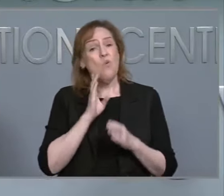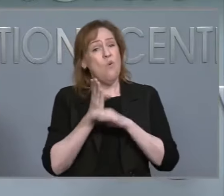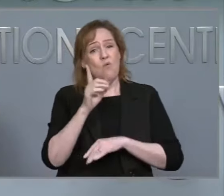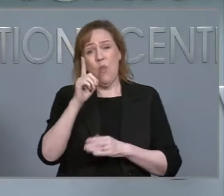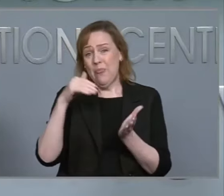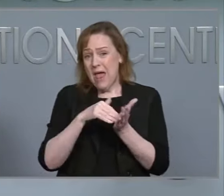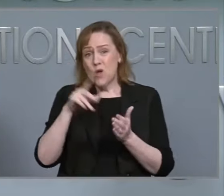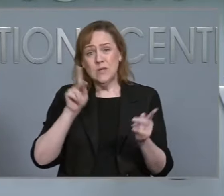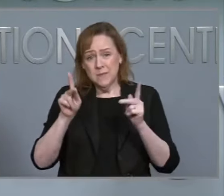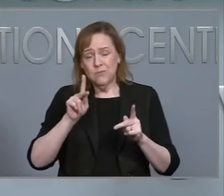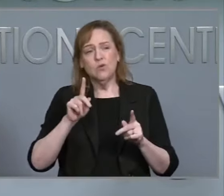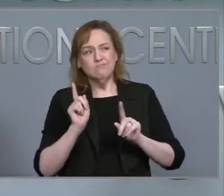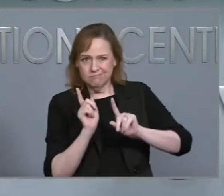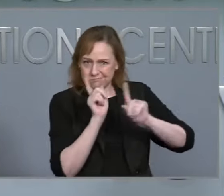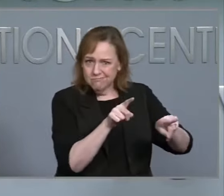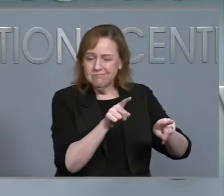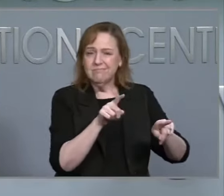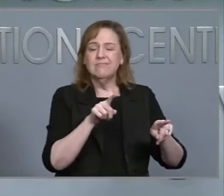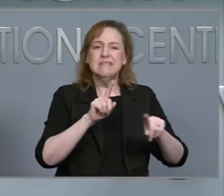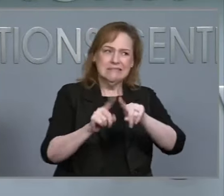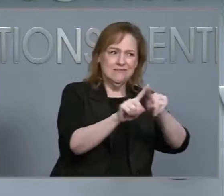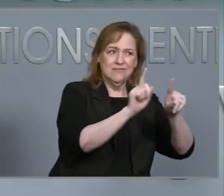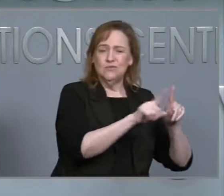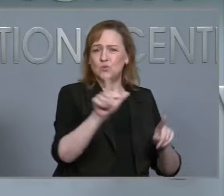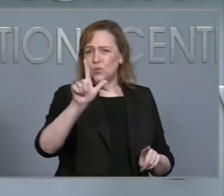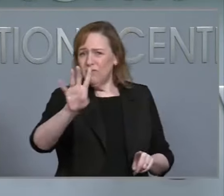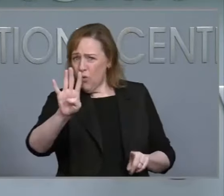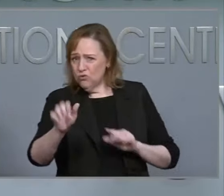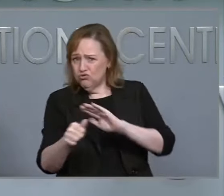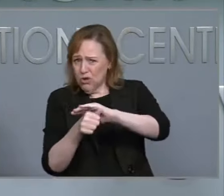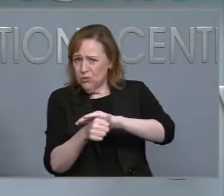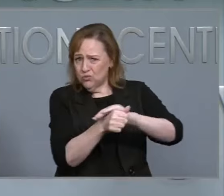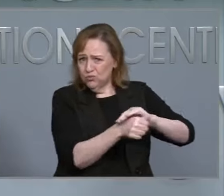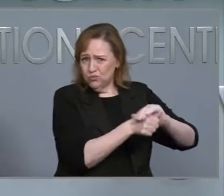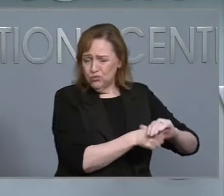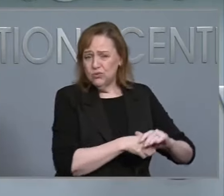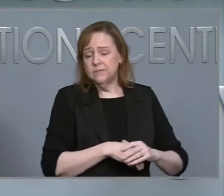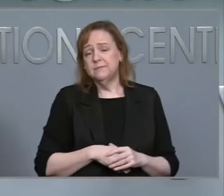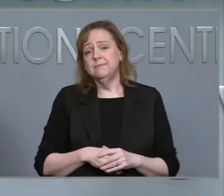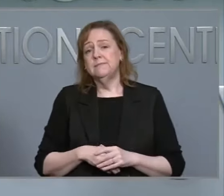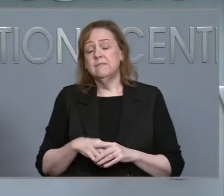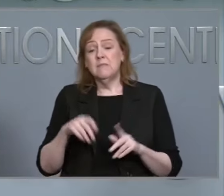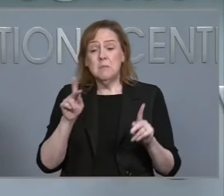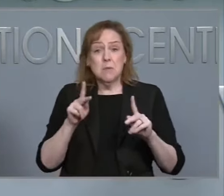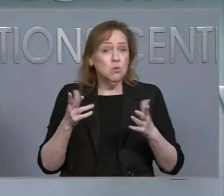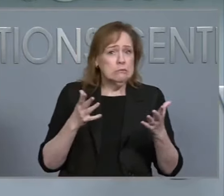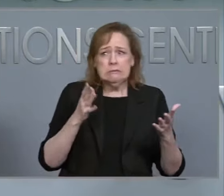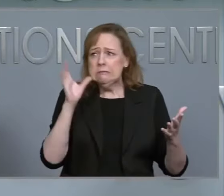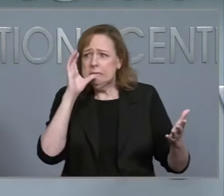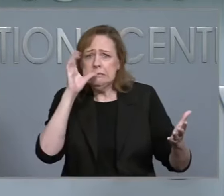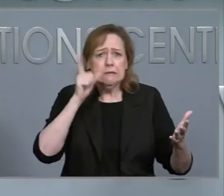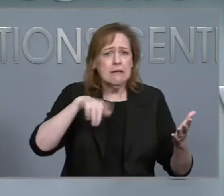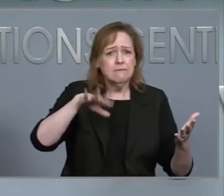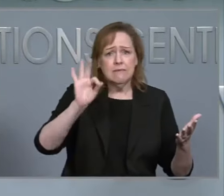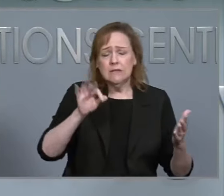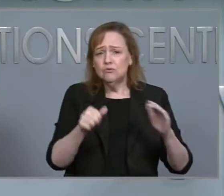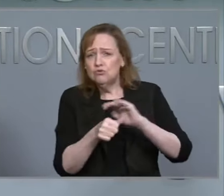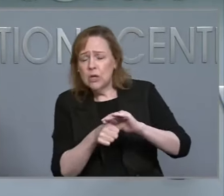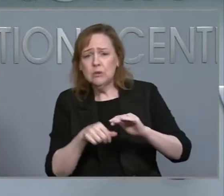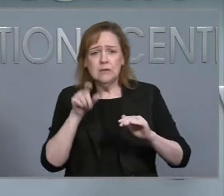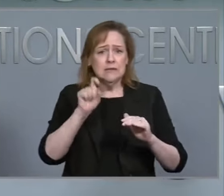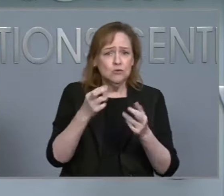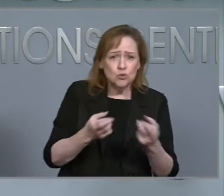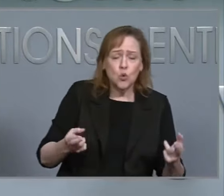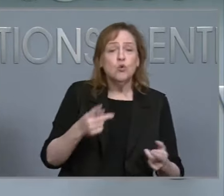refuge in 24 shelters. People who need help finding shelter or other resources should